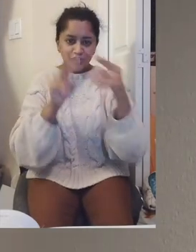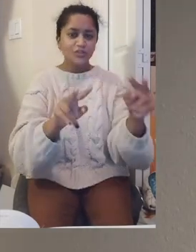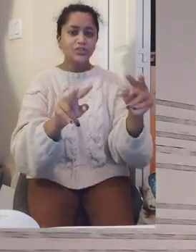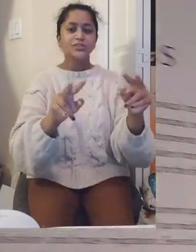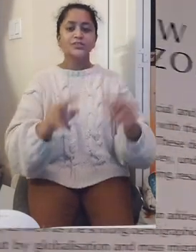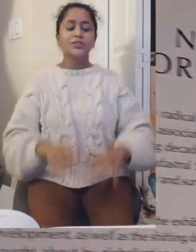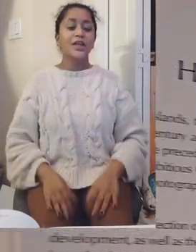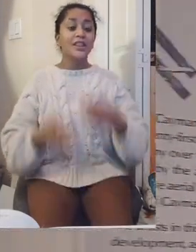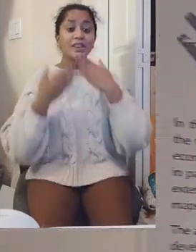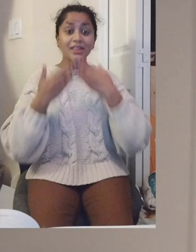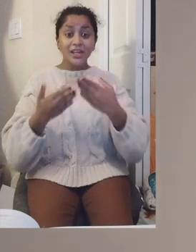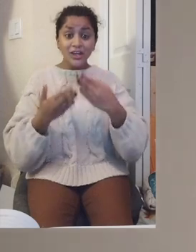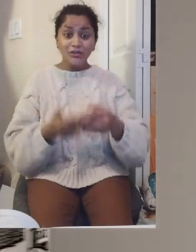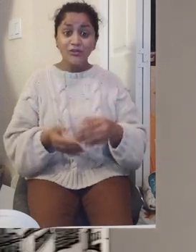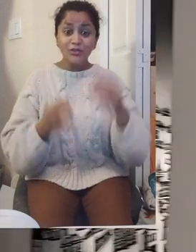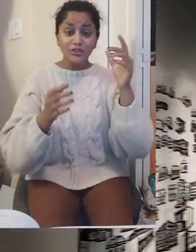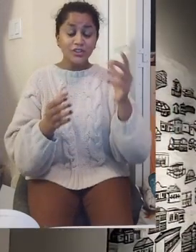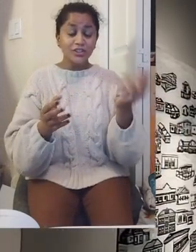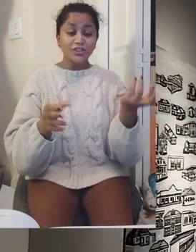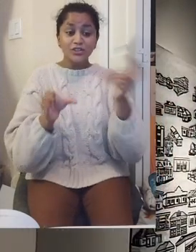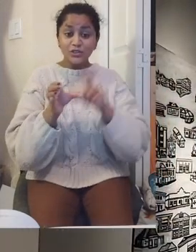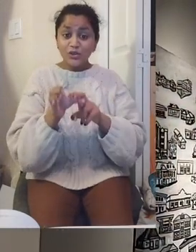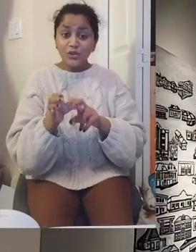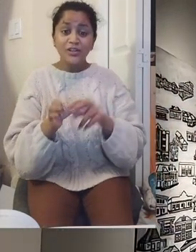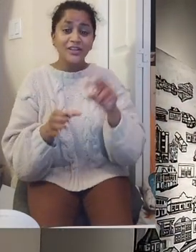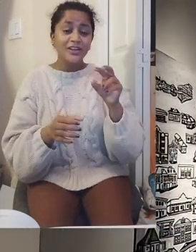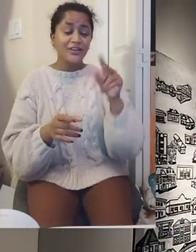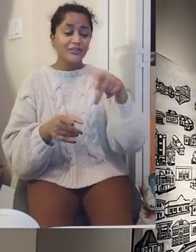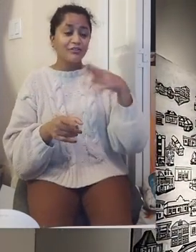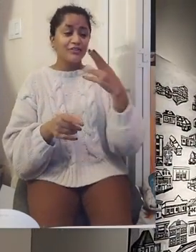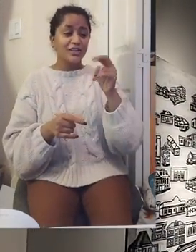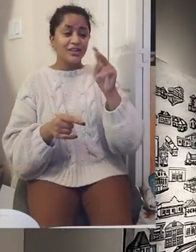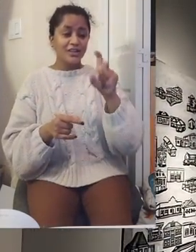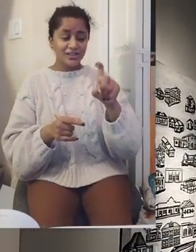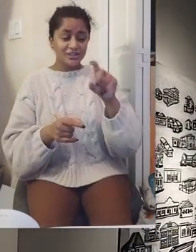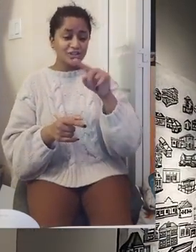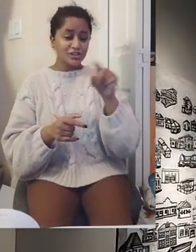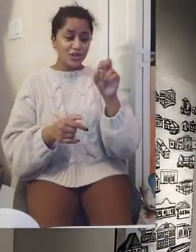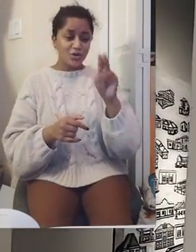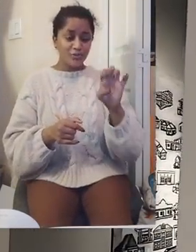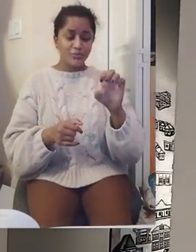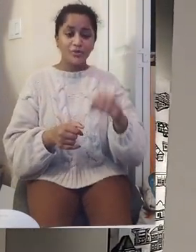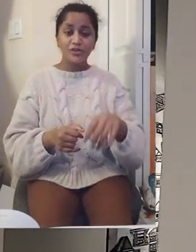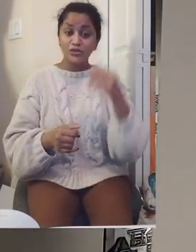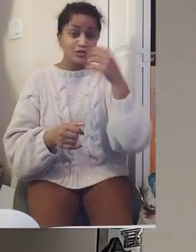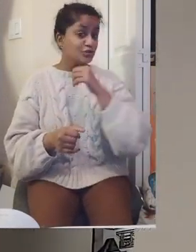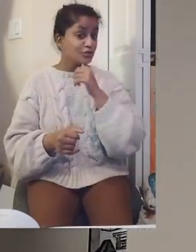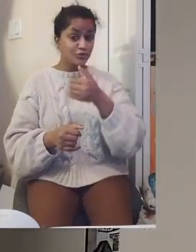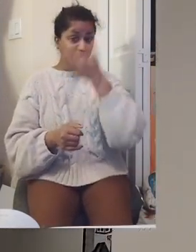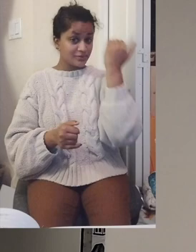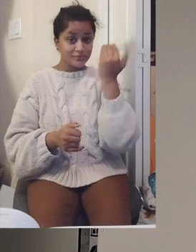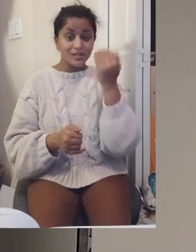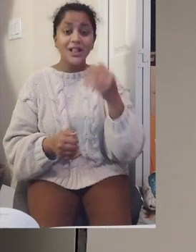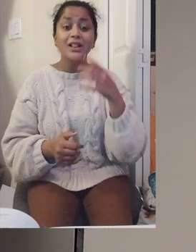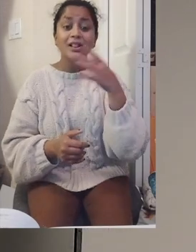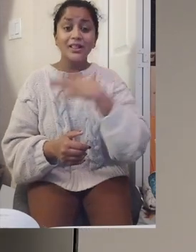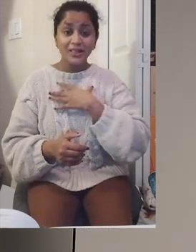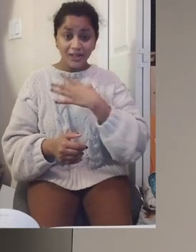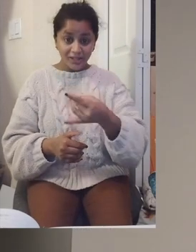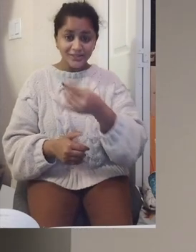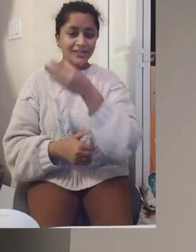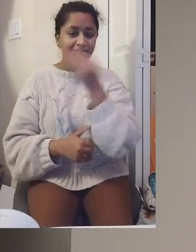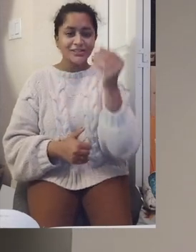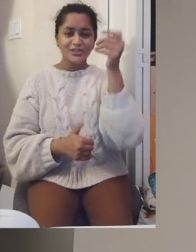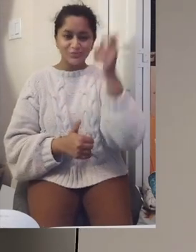is something I recommend for everyone to see. Thank you for joining the Phoenix Zone, and don't